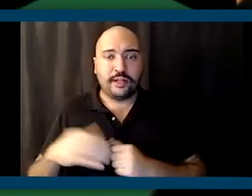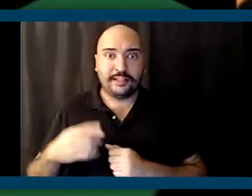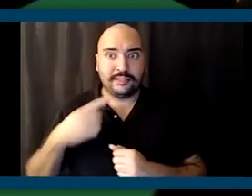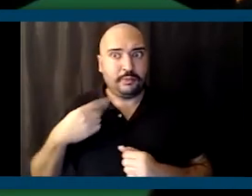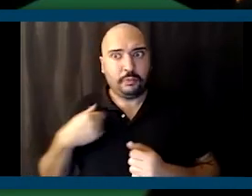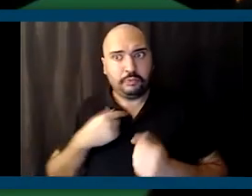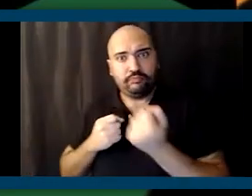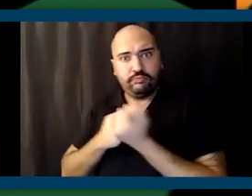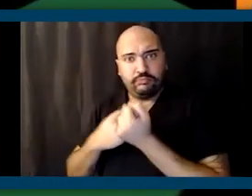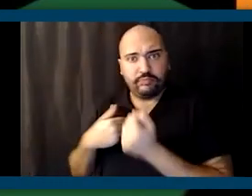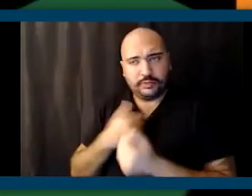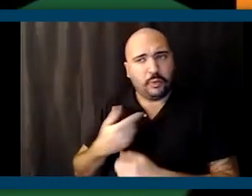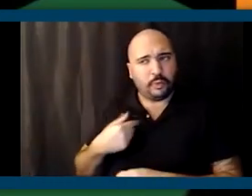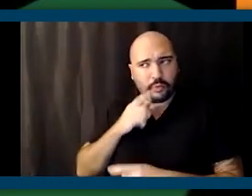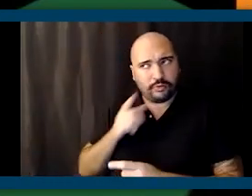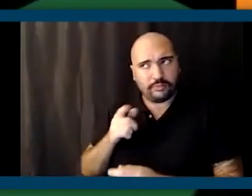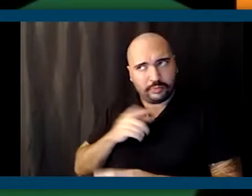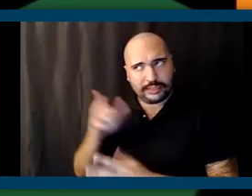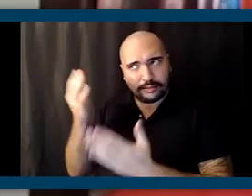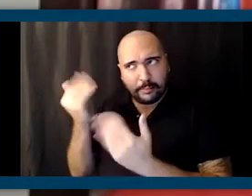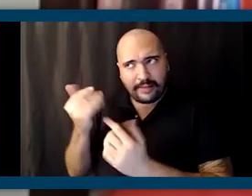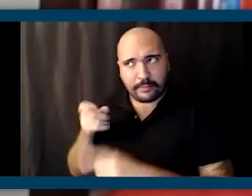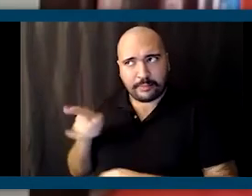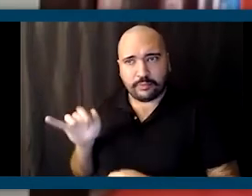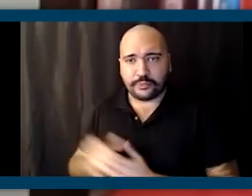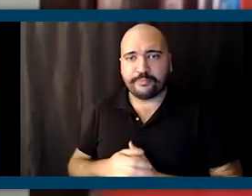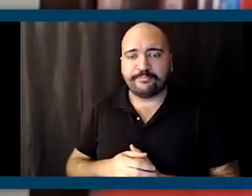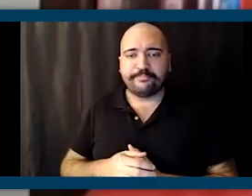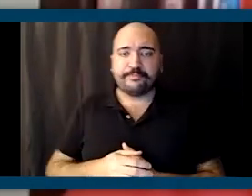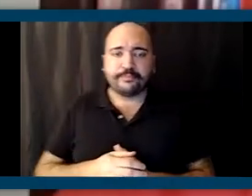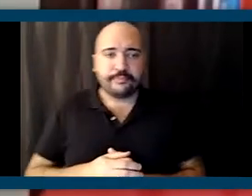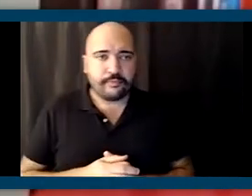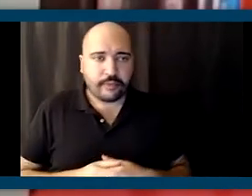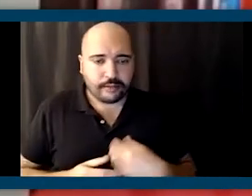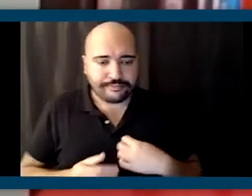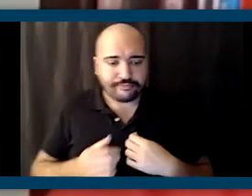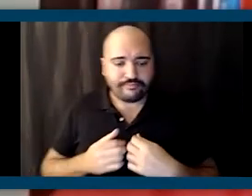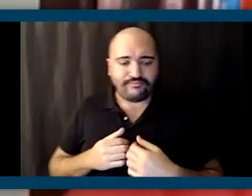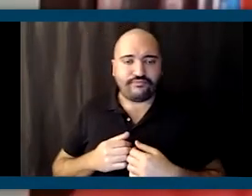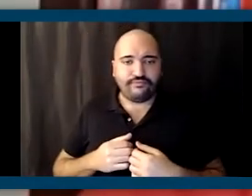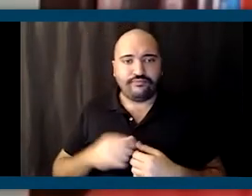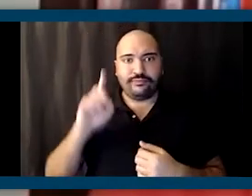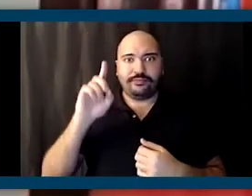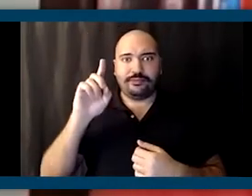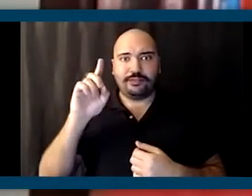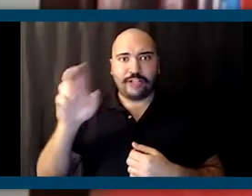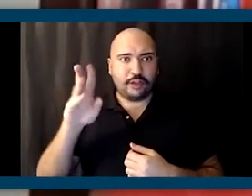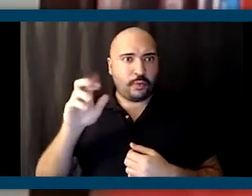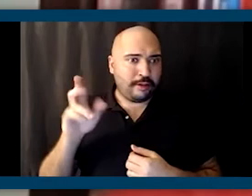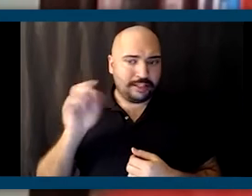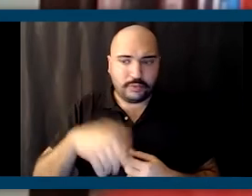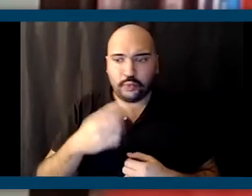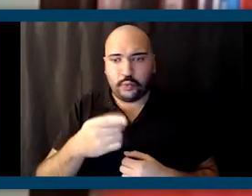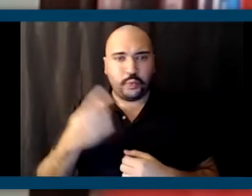back and we're going to hold him to it. Thank you for that. Now, Dr. Weber, you have been one of the